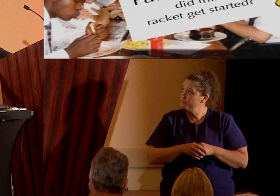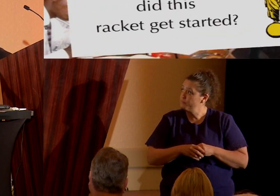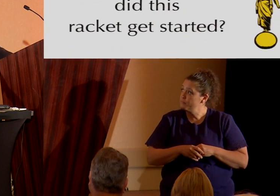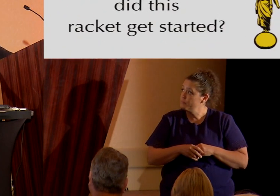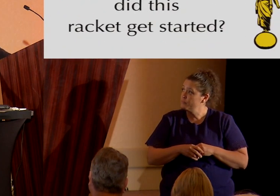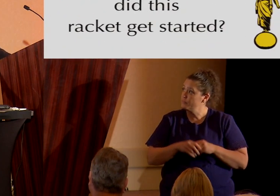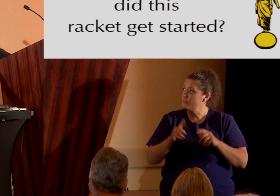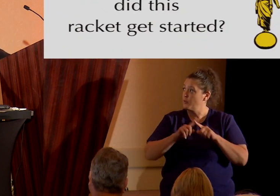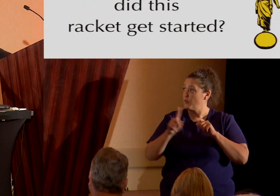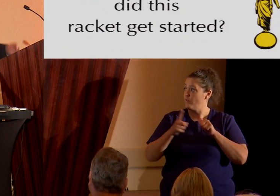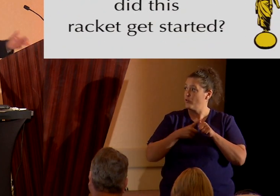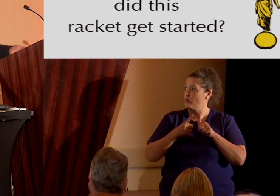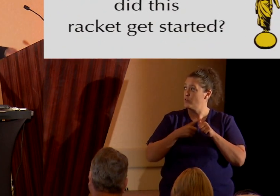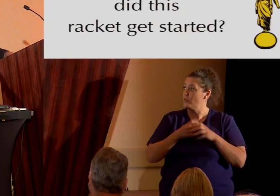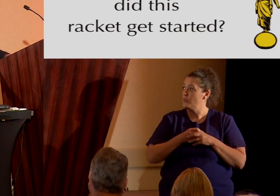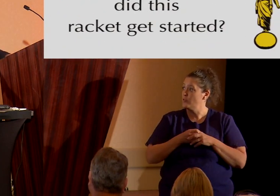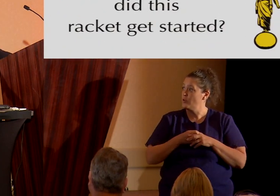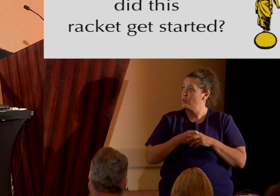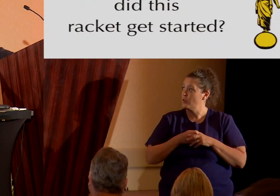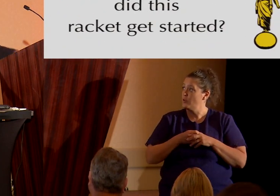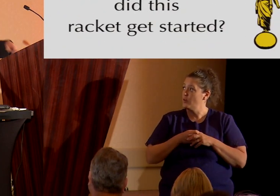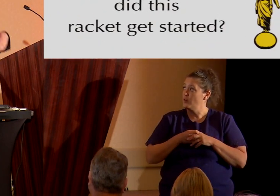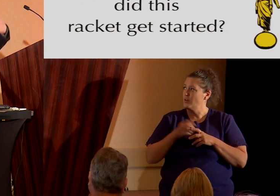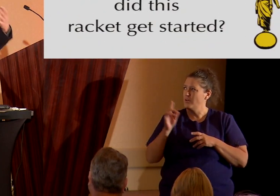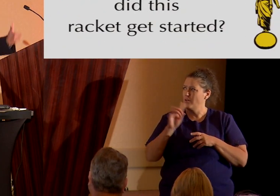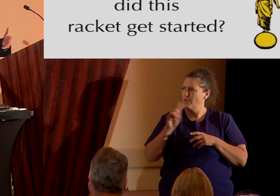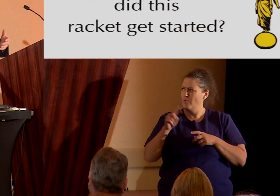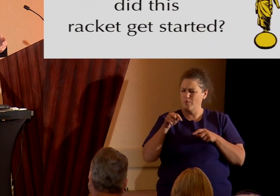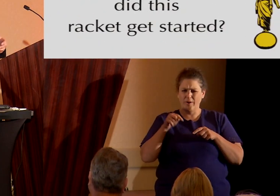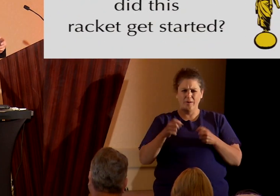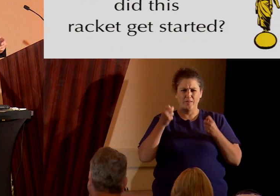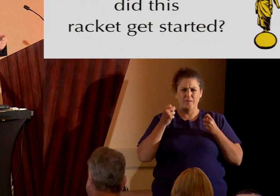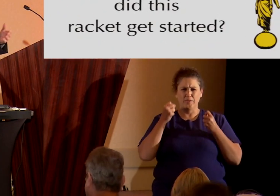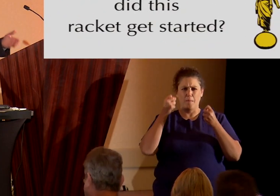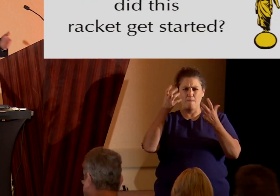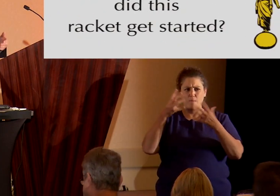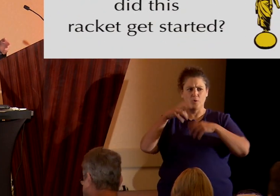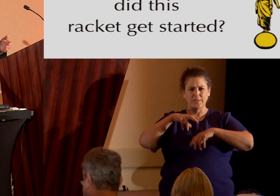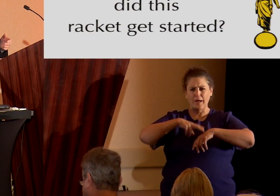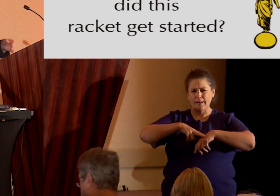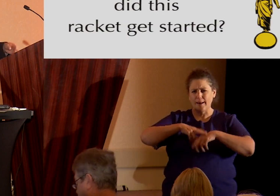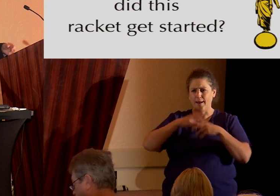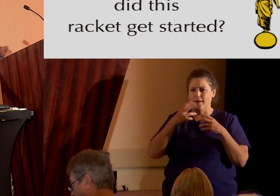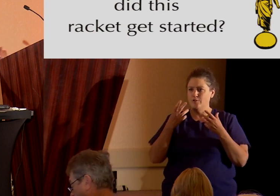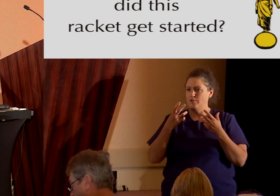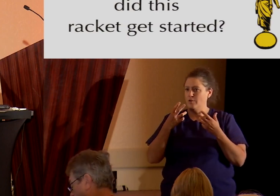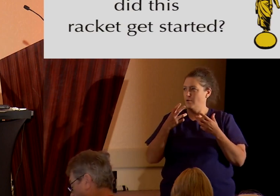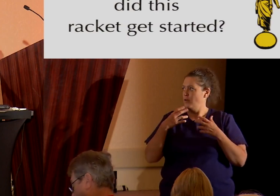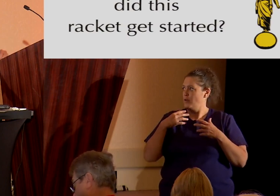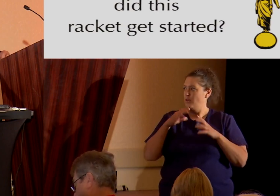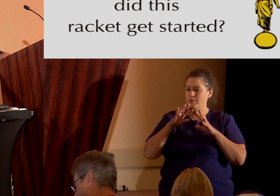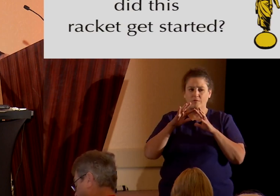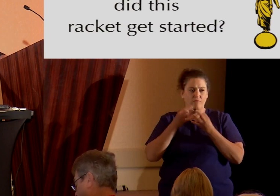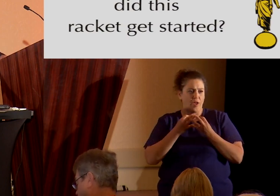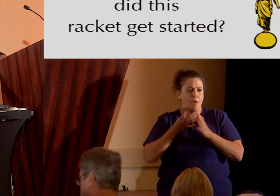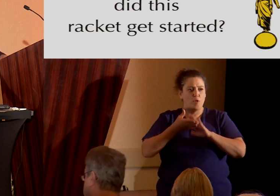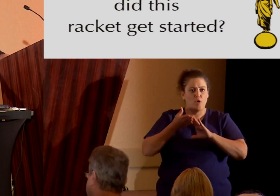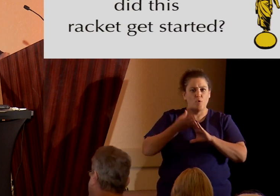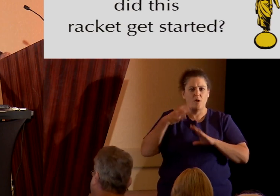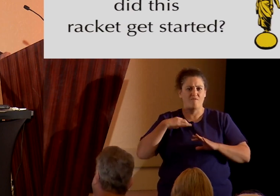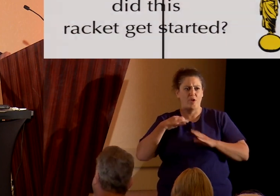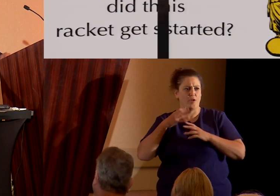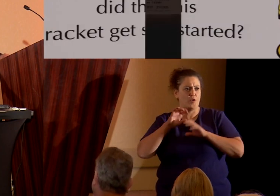But first of all, where did this church come from? Where did this multinational, family-run, volunteer organization come from?